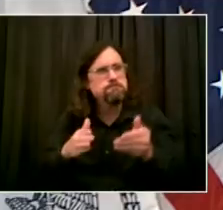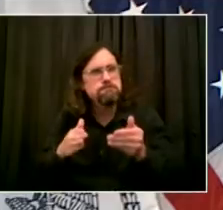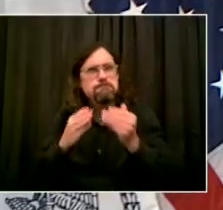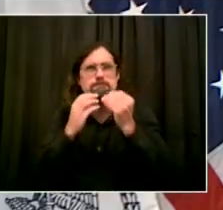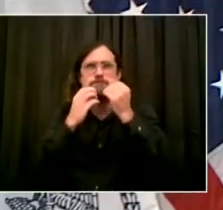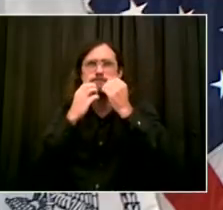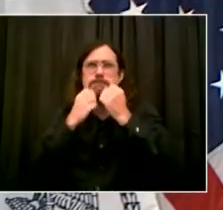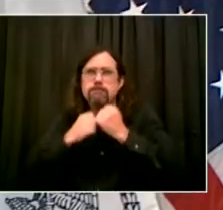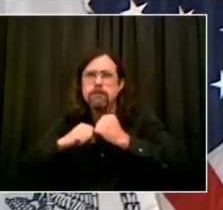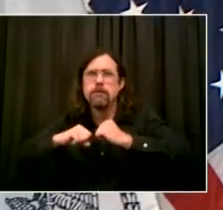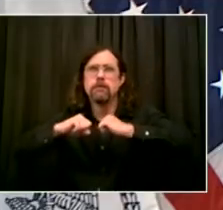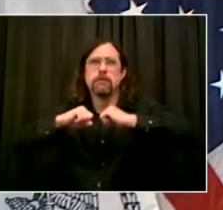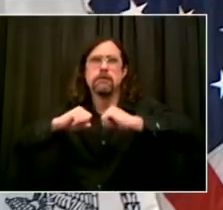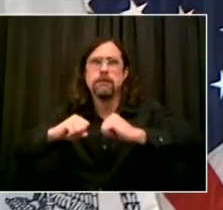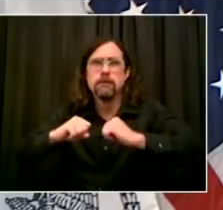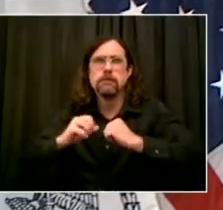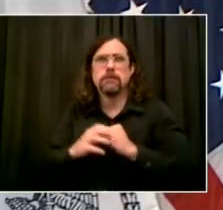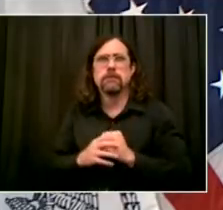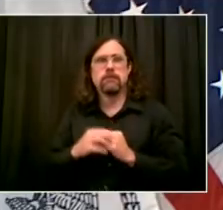question, we'll go to Henry from Bloomberg.